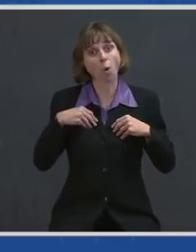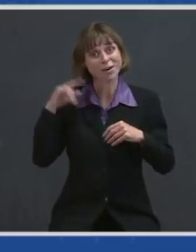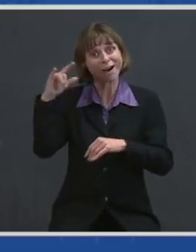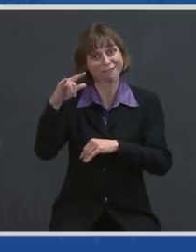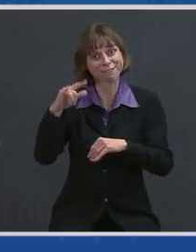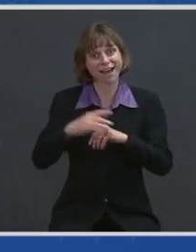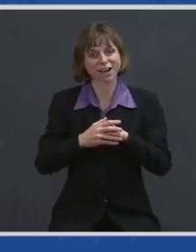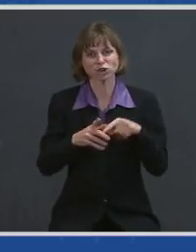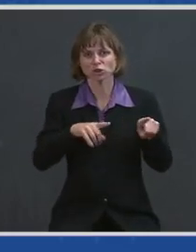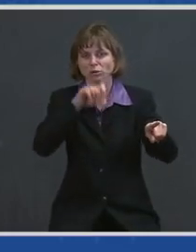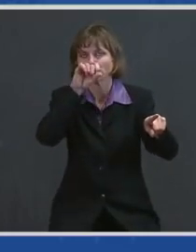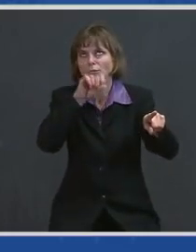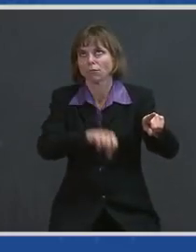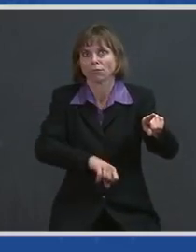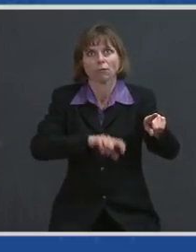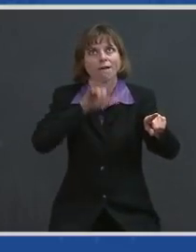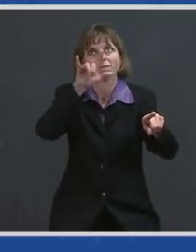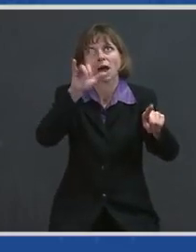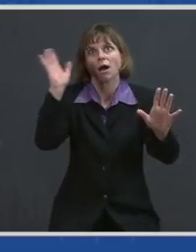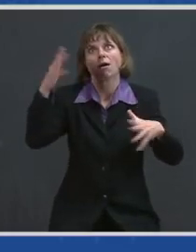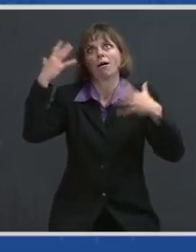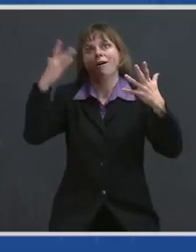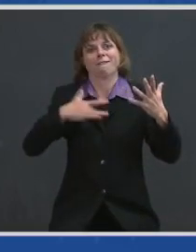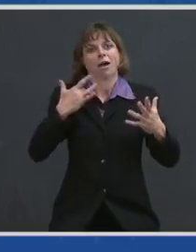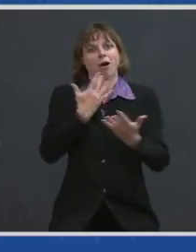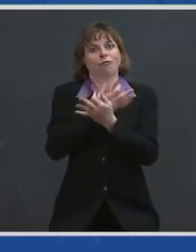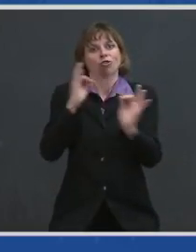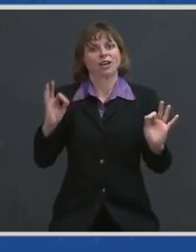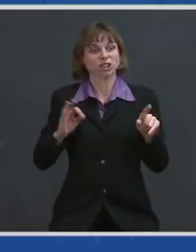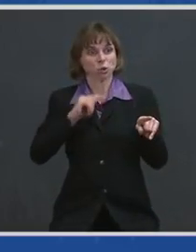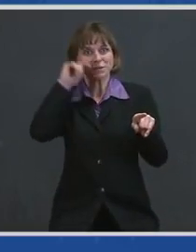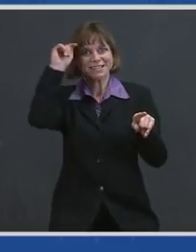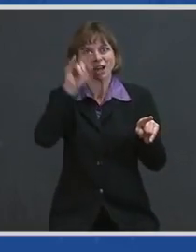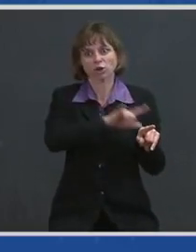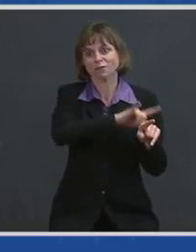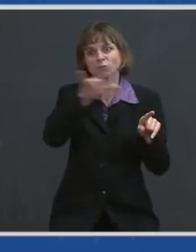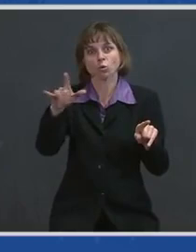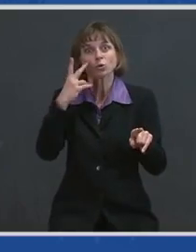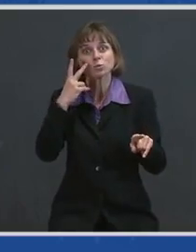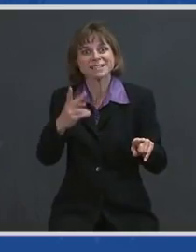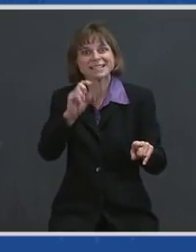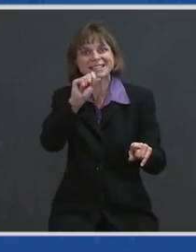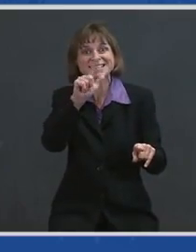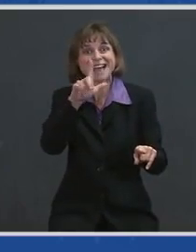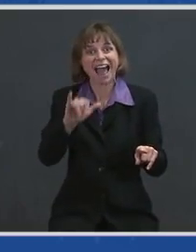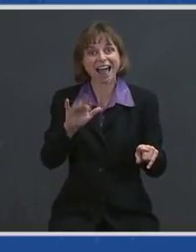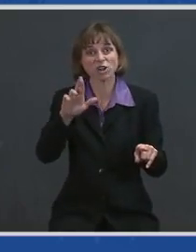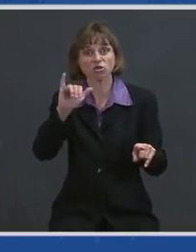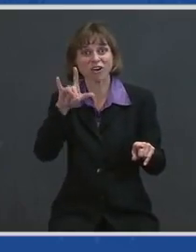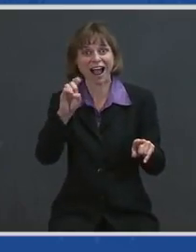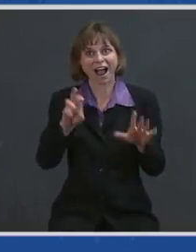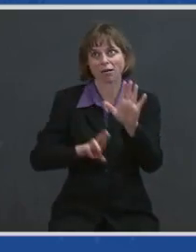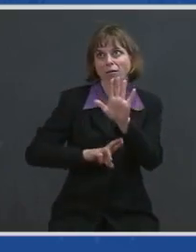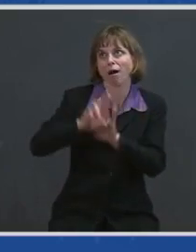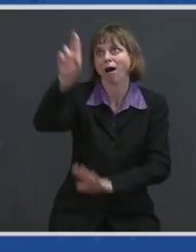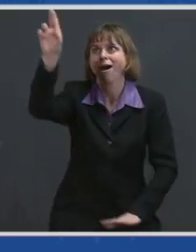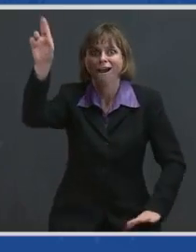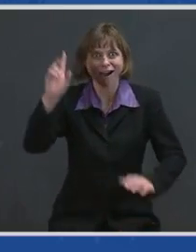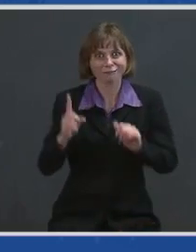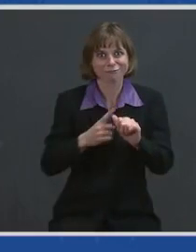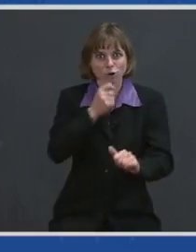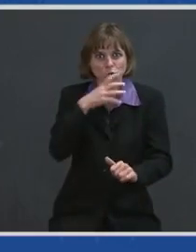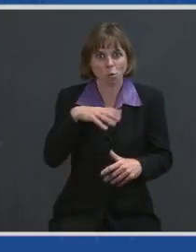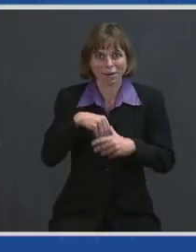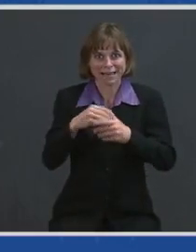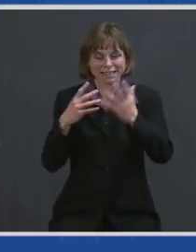freedom of flight and, as a teenager, flew herself to see Sally Ride lift off as the first woman in